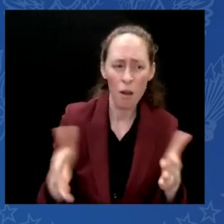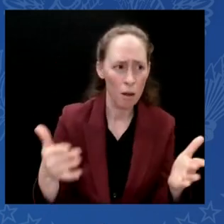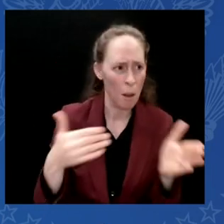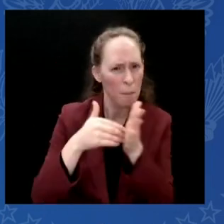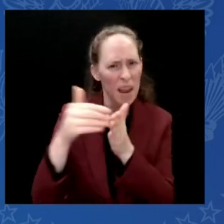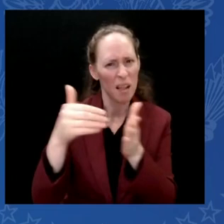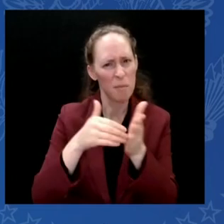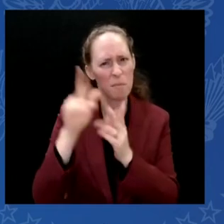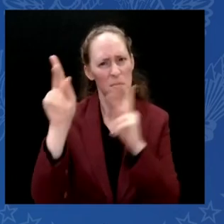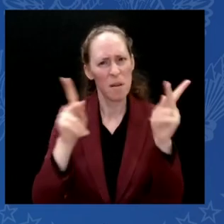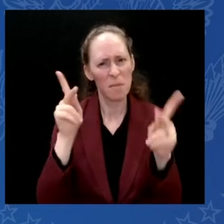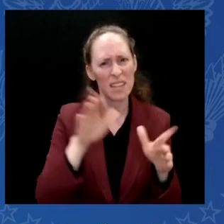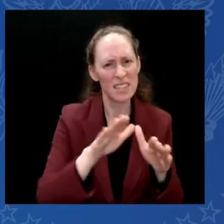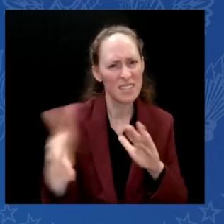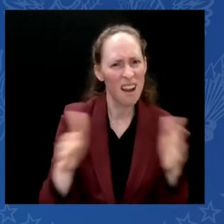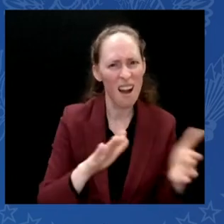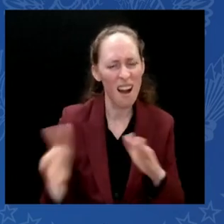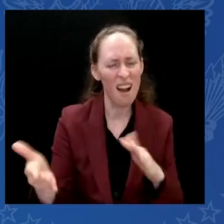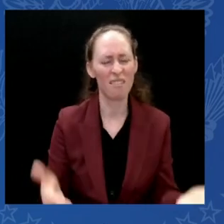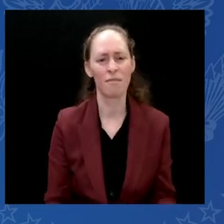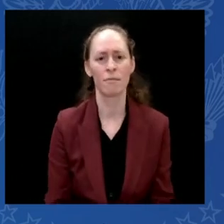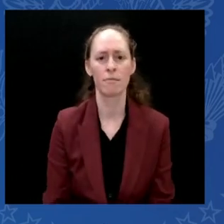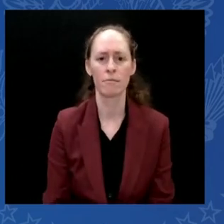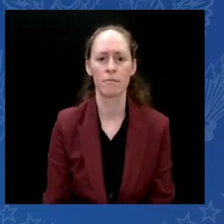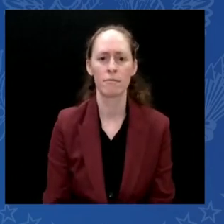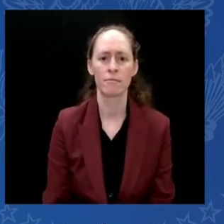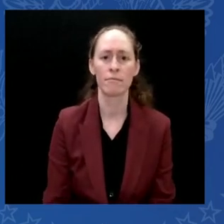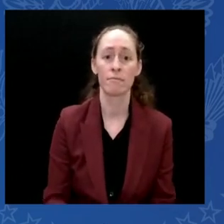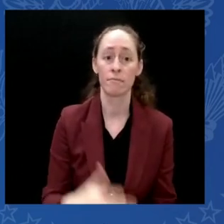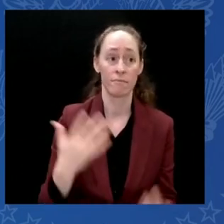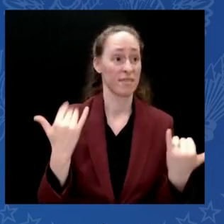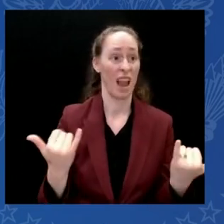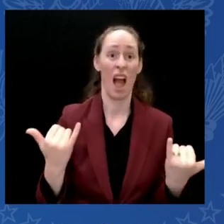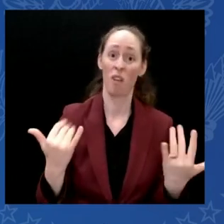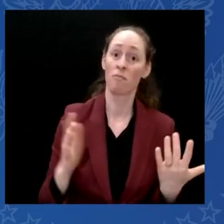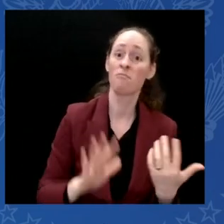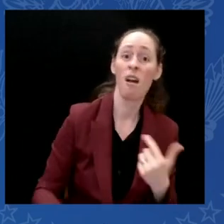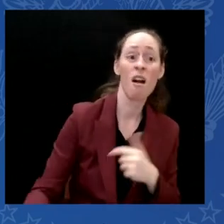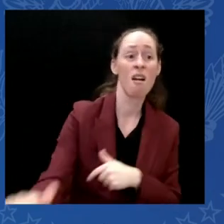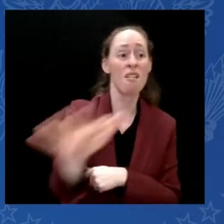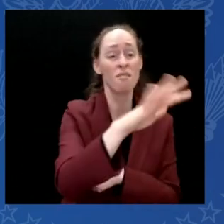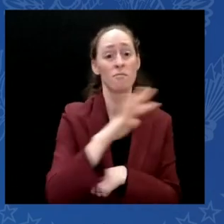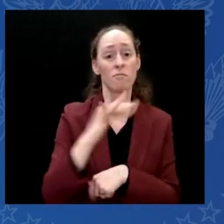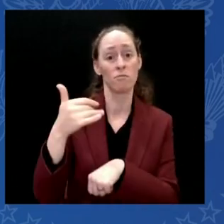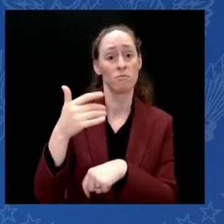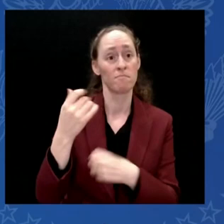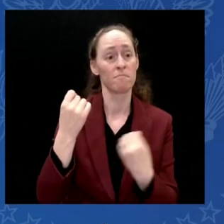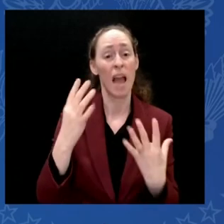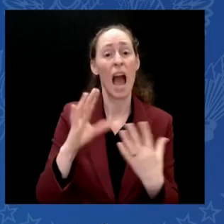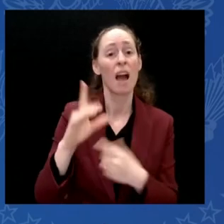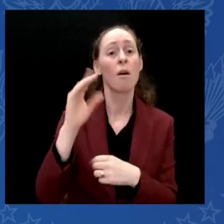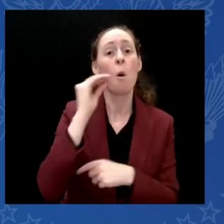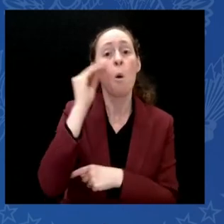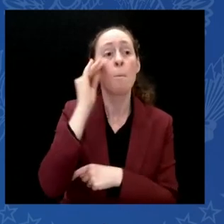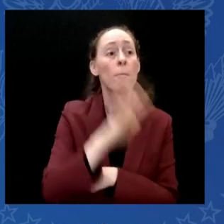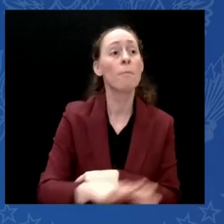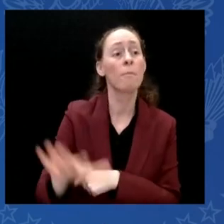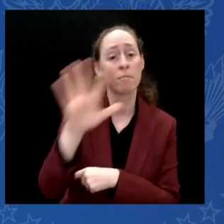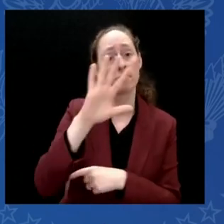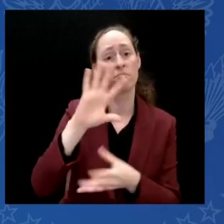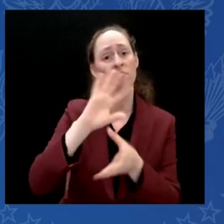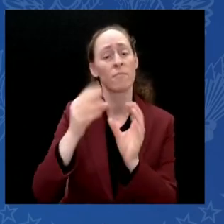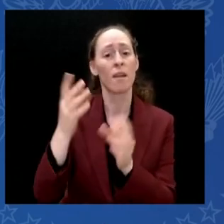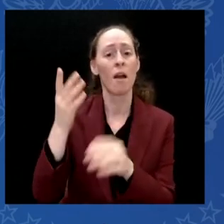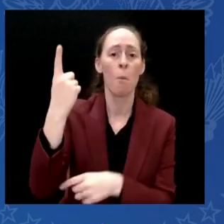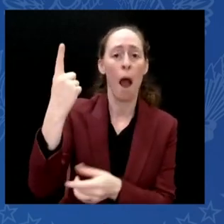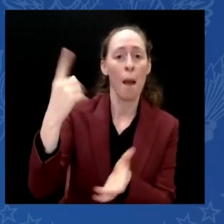across the country. Our politics has gotten so angry, so mean, so partisan. And too